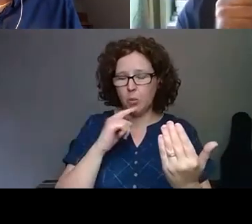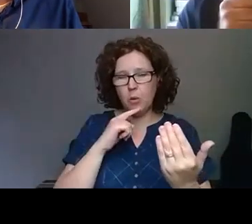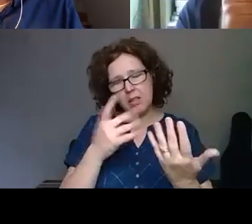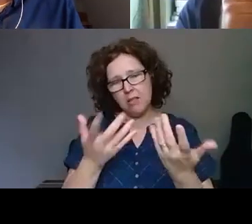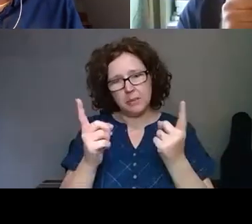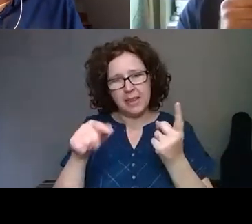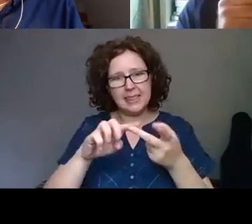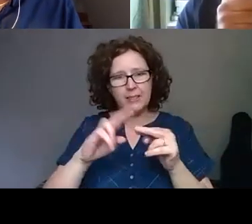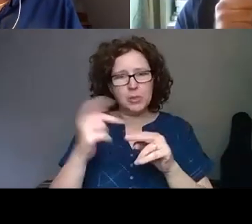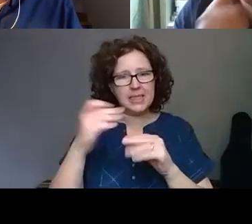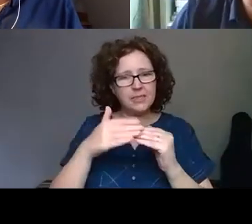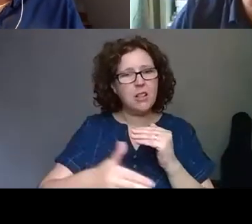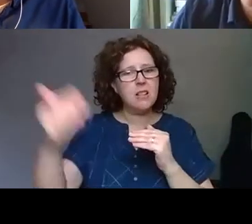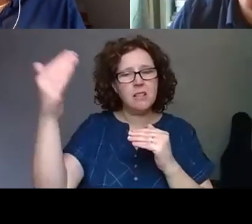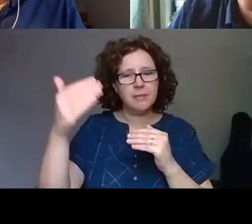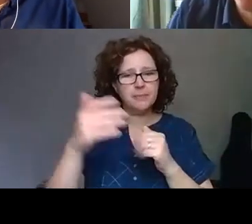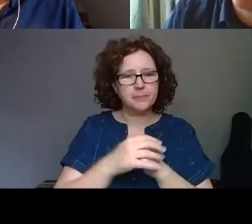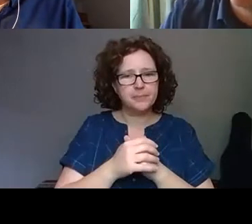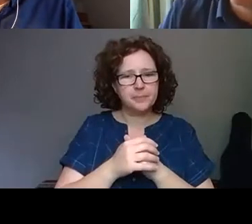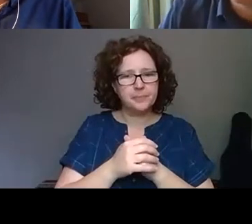of any kind of long-term impacts of COVID.